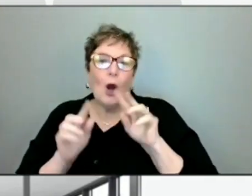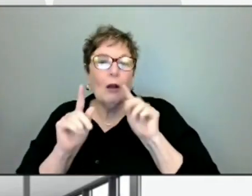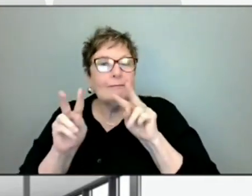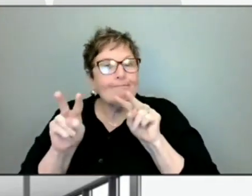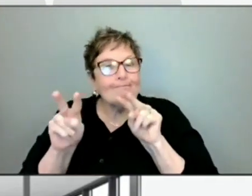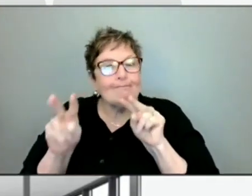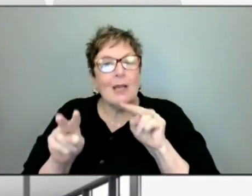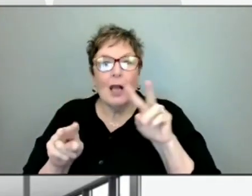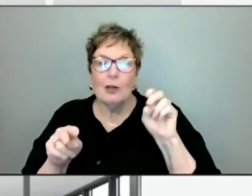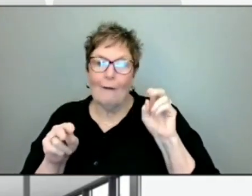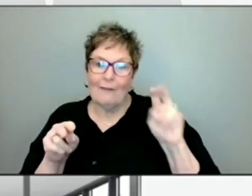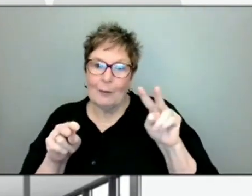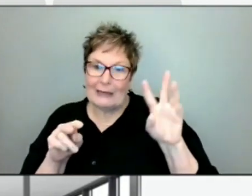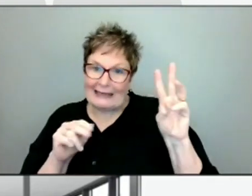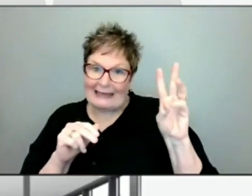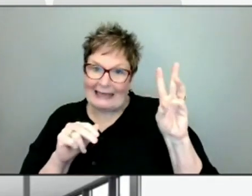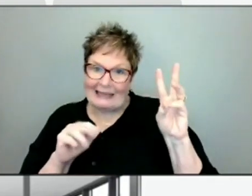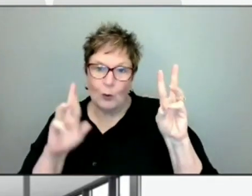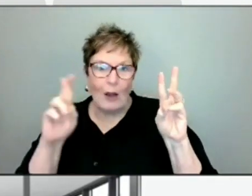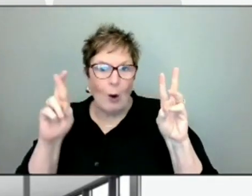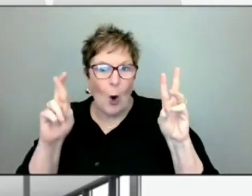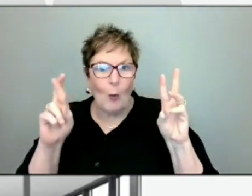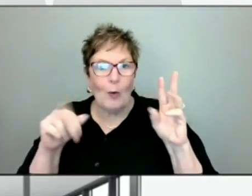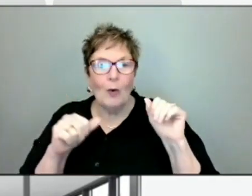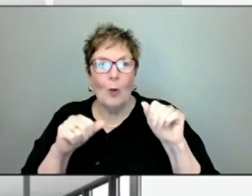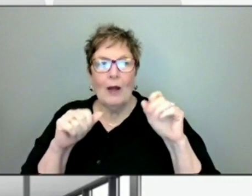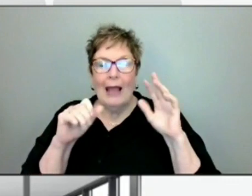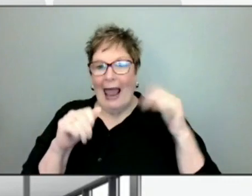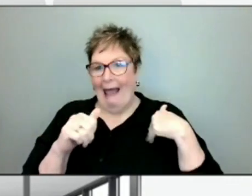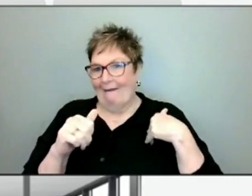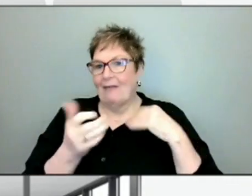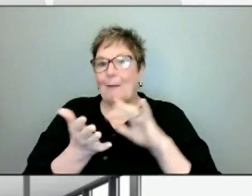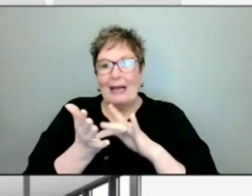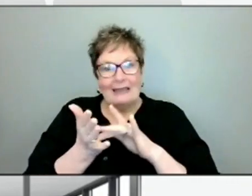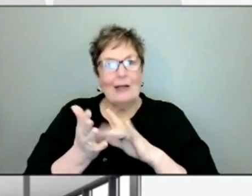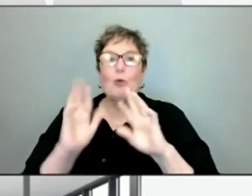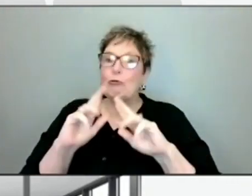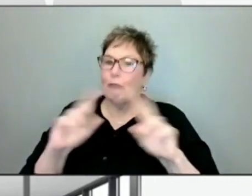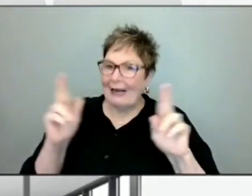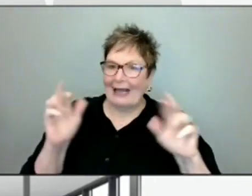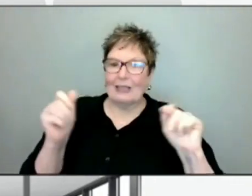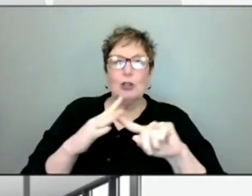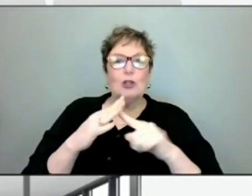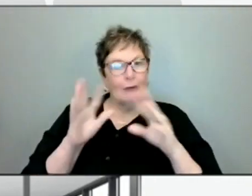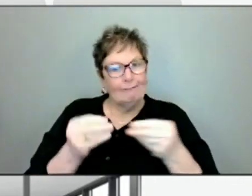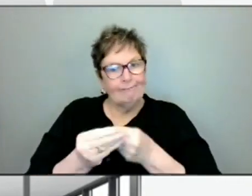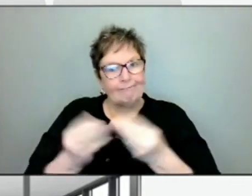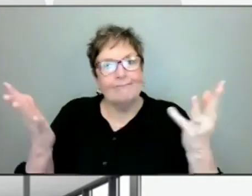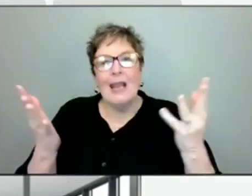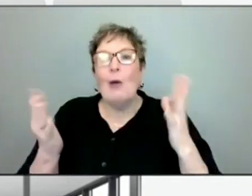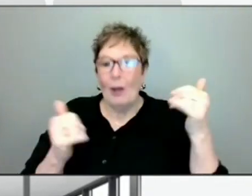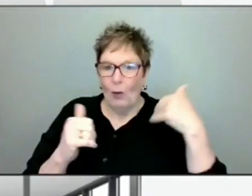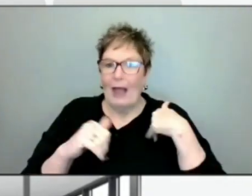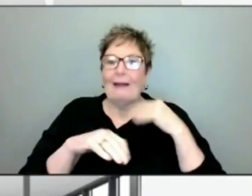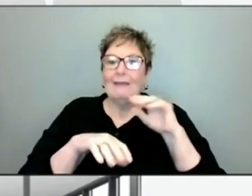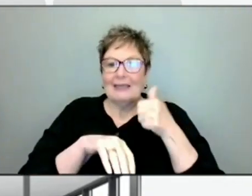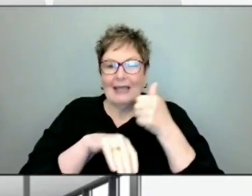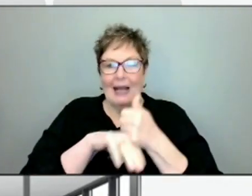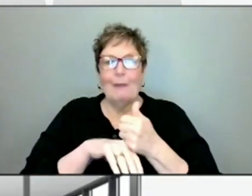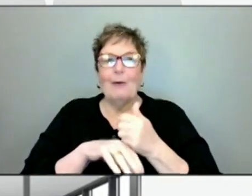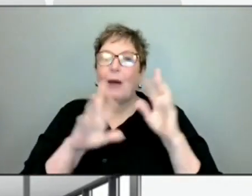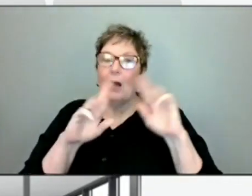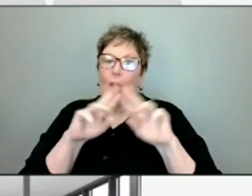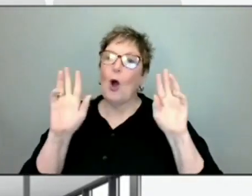date that we're all keeping our fingers crossed. We've got vaccine, we're ready to go. And we will have those sites regardless. But hopefully,